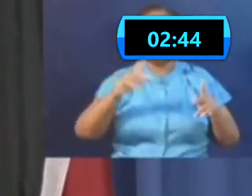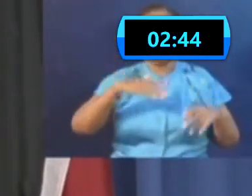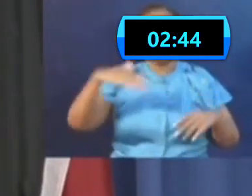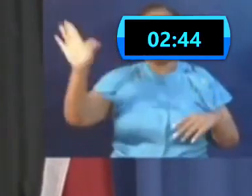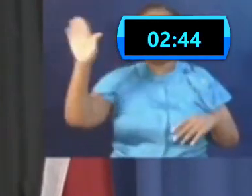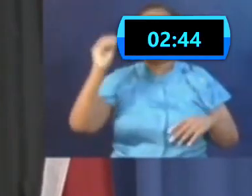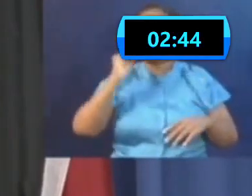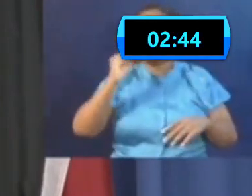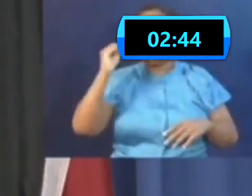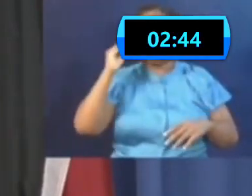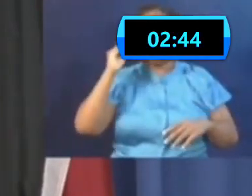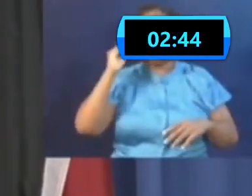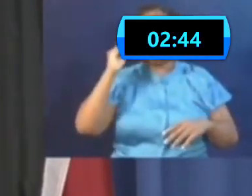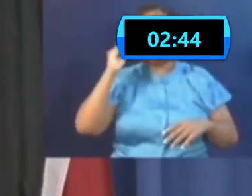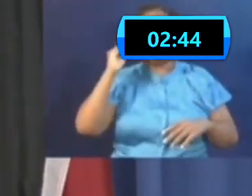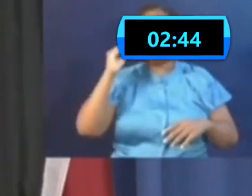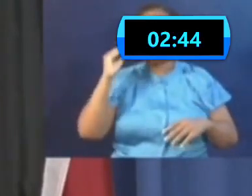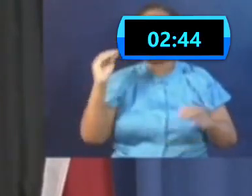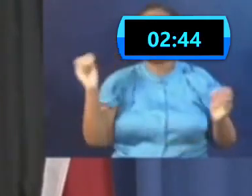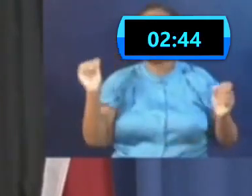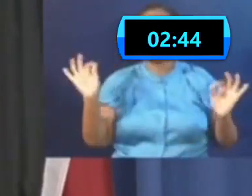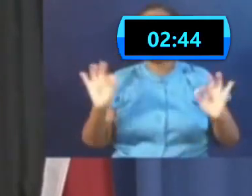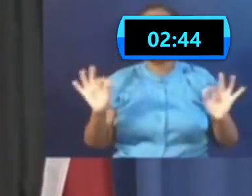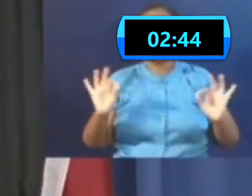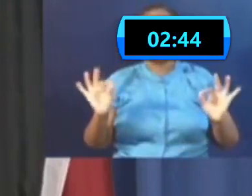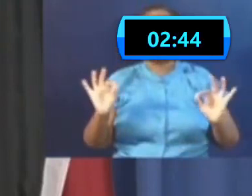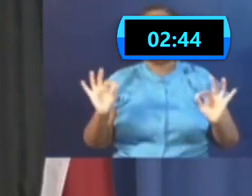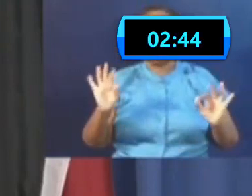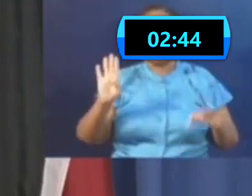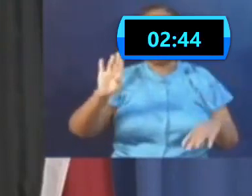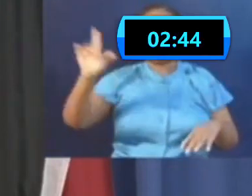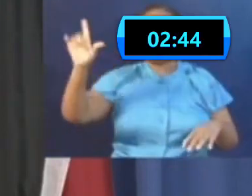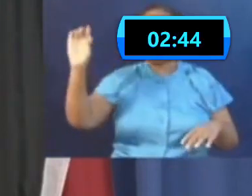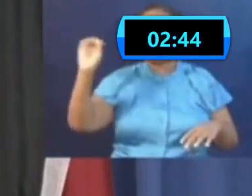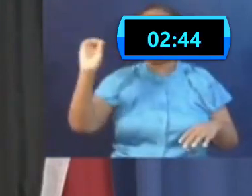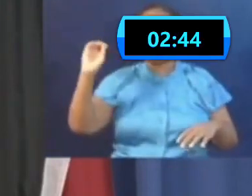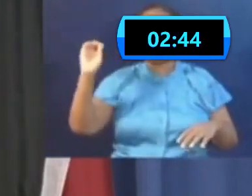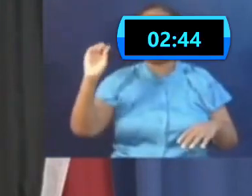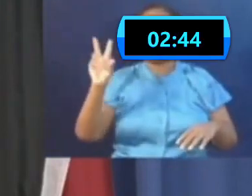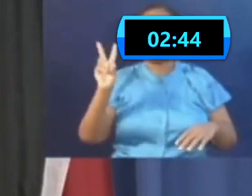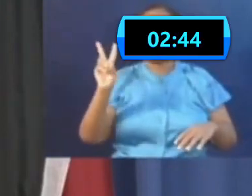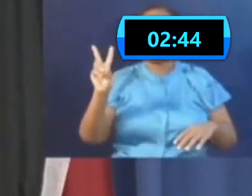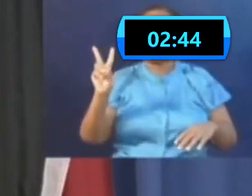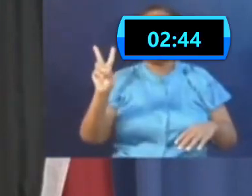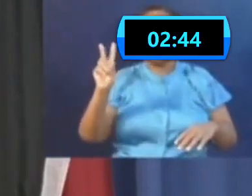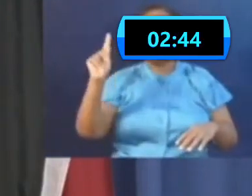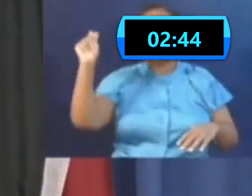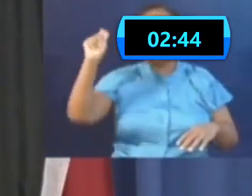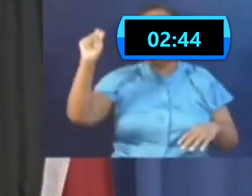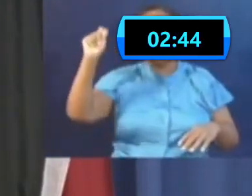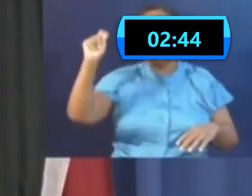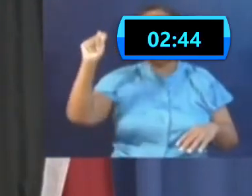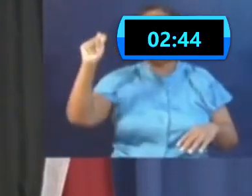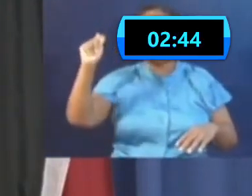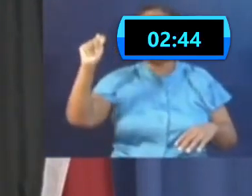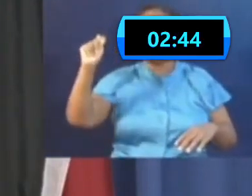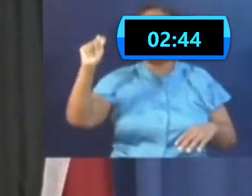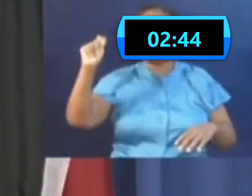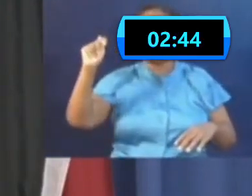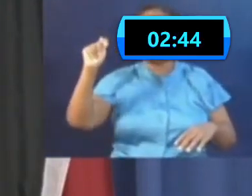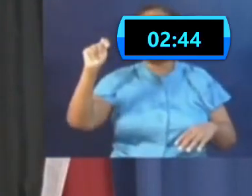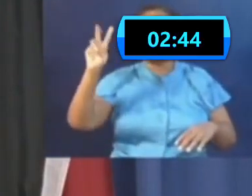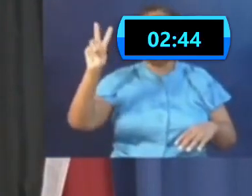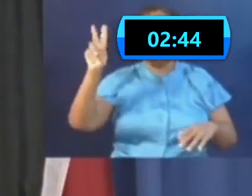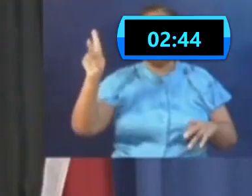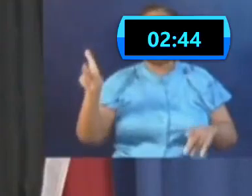the Brooklyn facility, we have no one. At the Balandra facility, there are two persons. Takerigua, two persons. UWE, Debbie, three individuals.